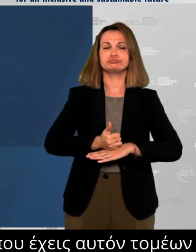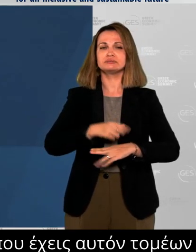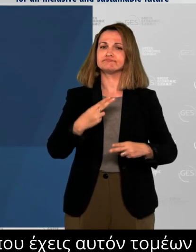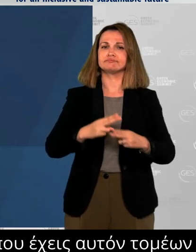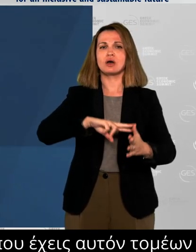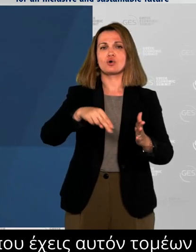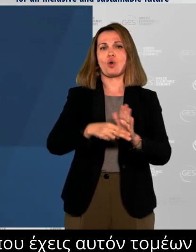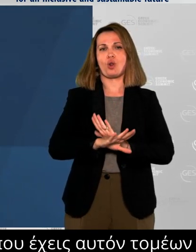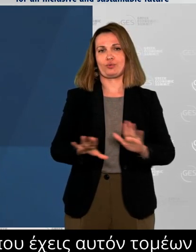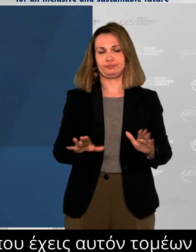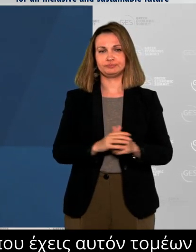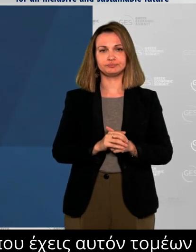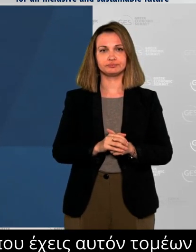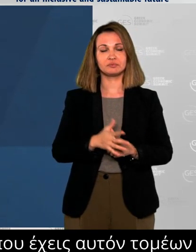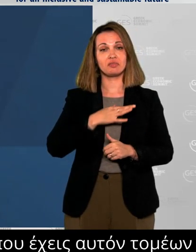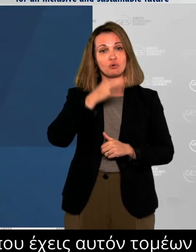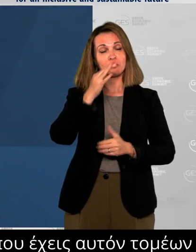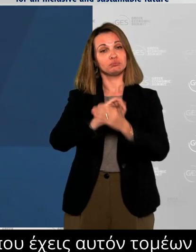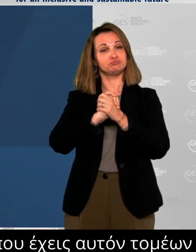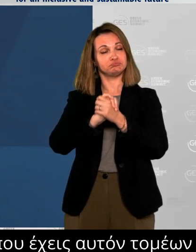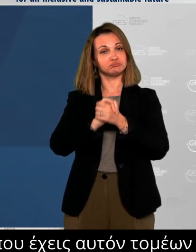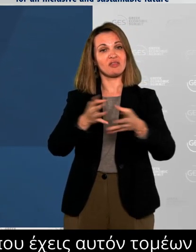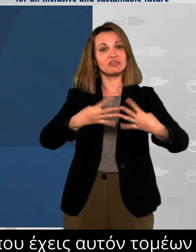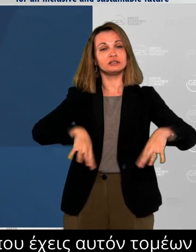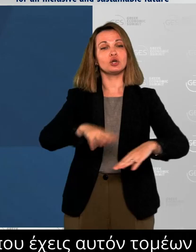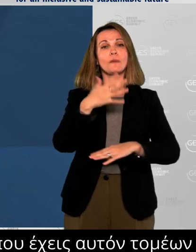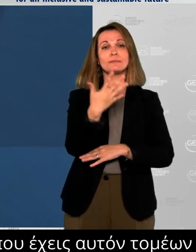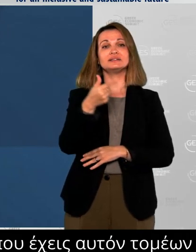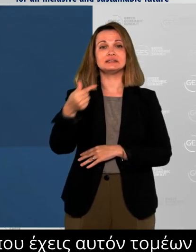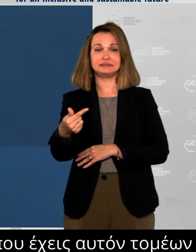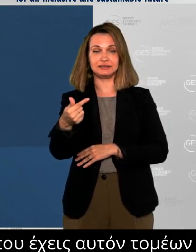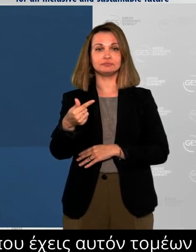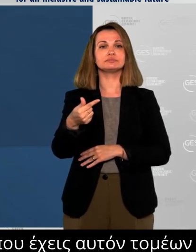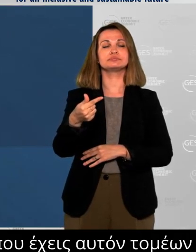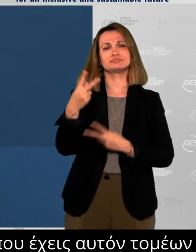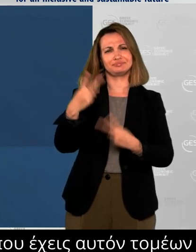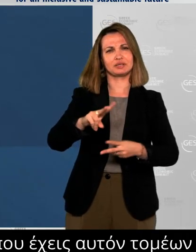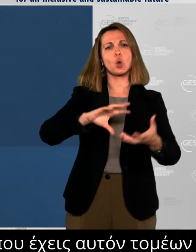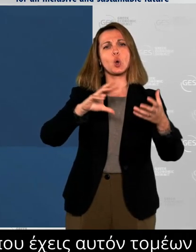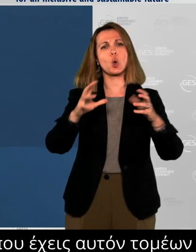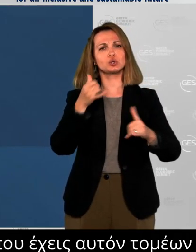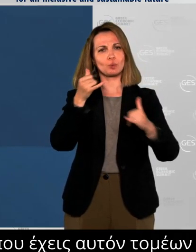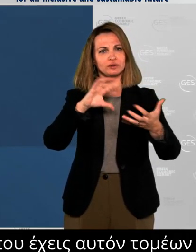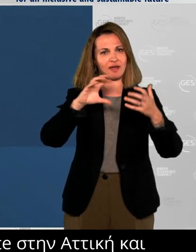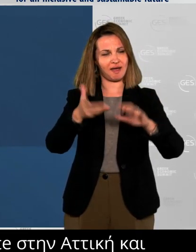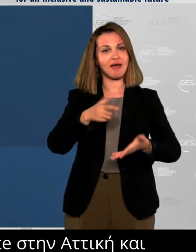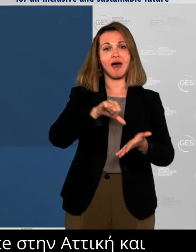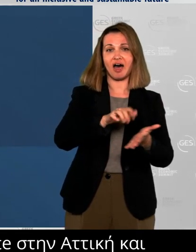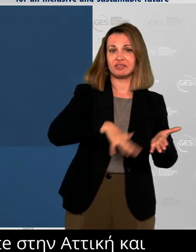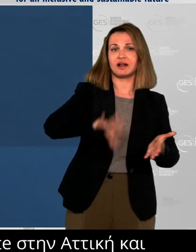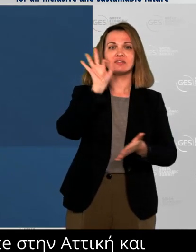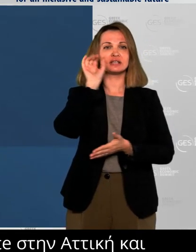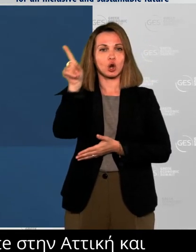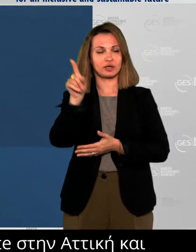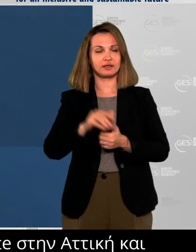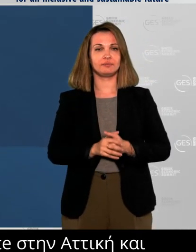5G network in Attica and Thessaloniki, which is built exclusively with equipment from trusted vendors. And in Northern